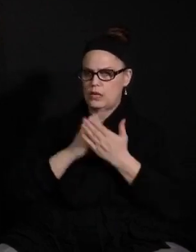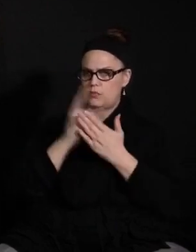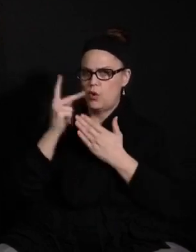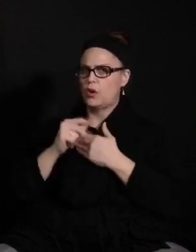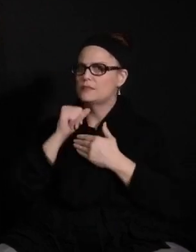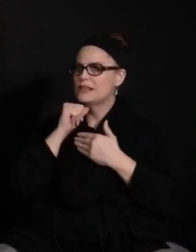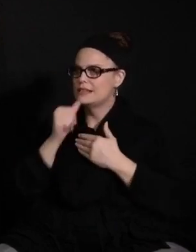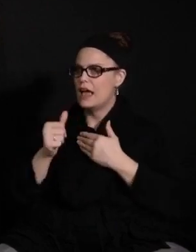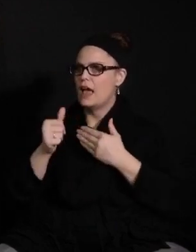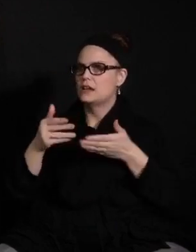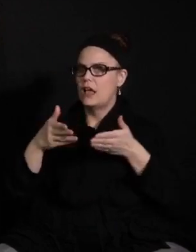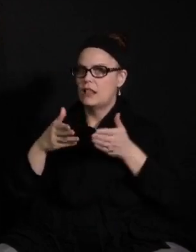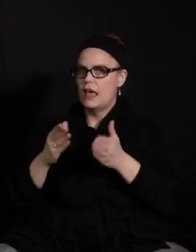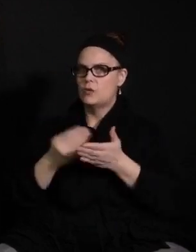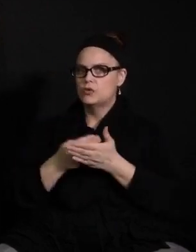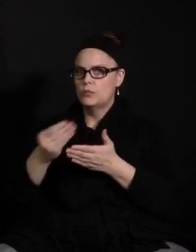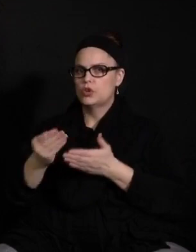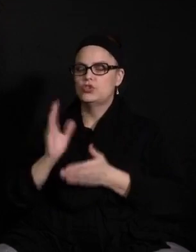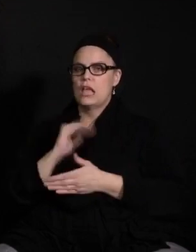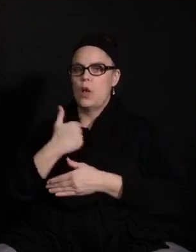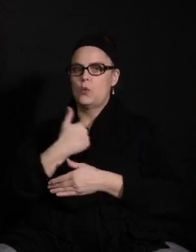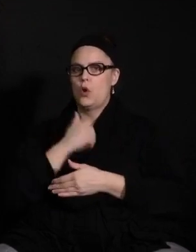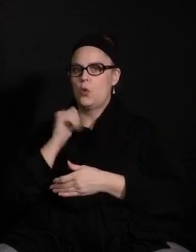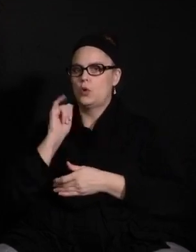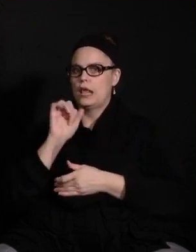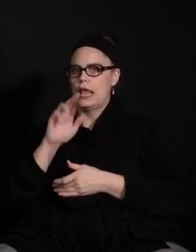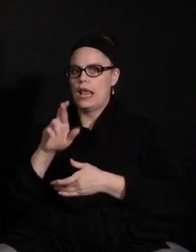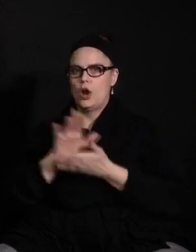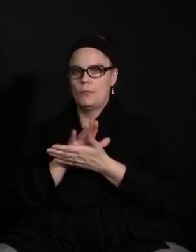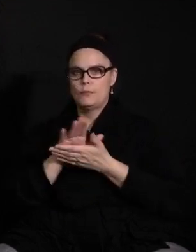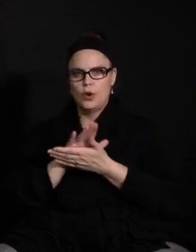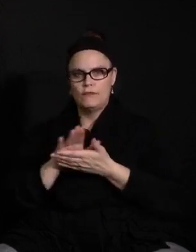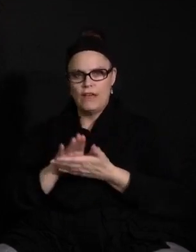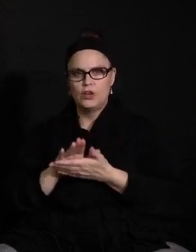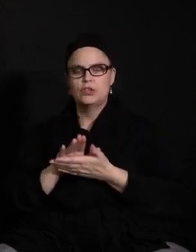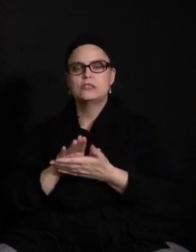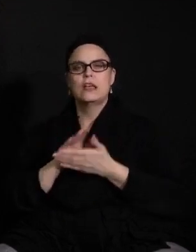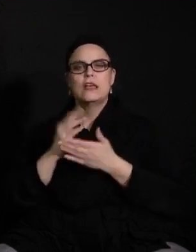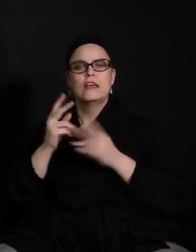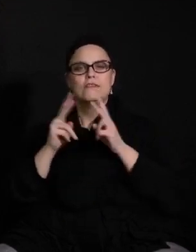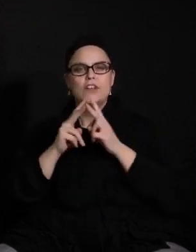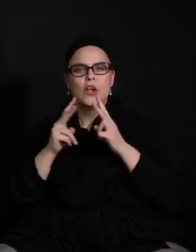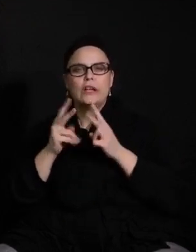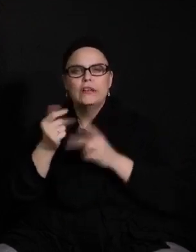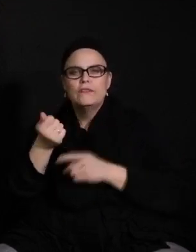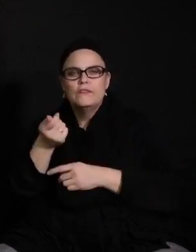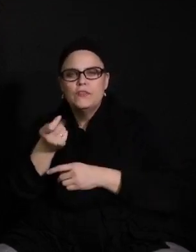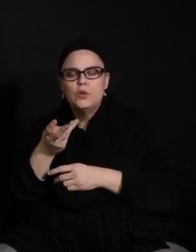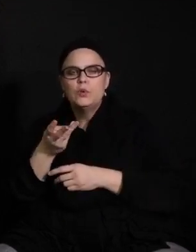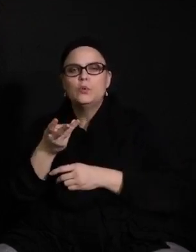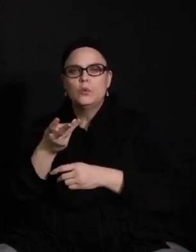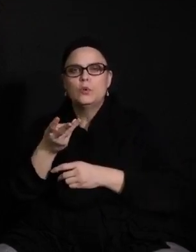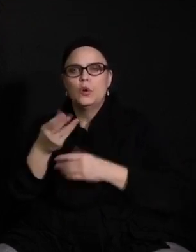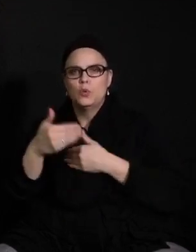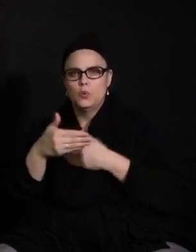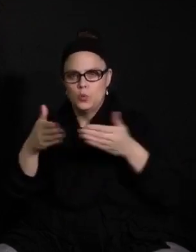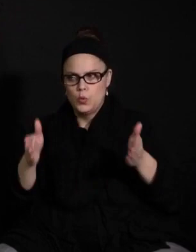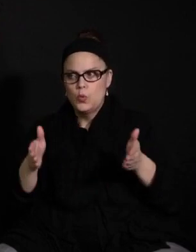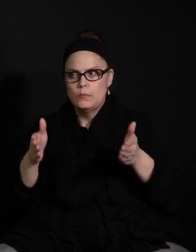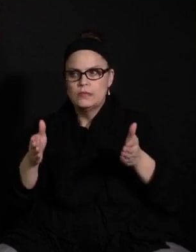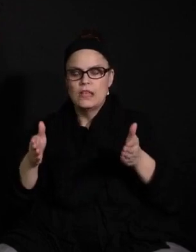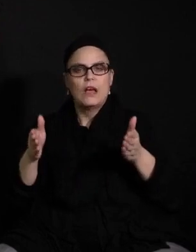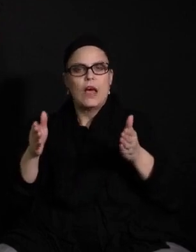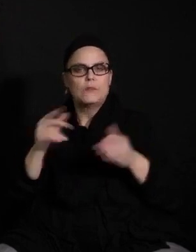their own our own air purifiers? Very few rooms have qualified for an air purifier provided by